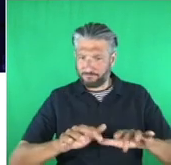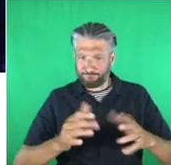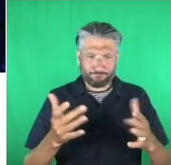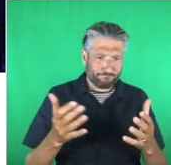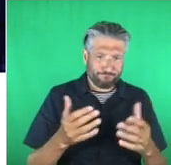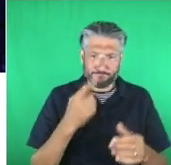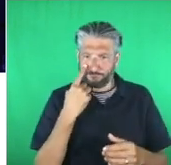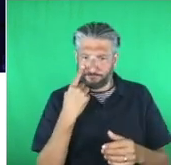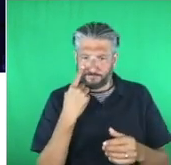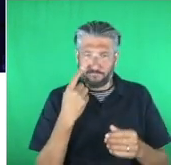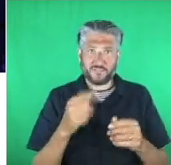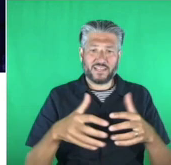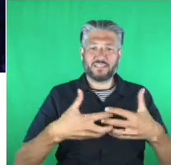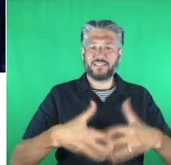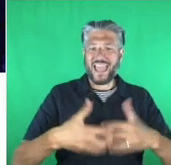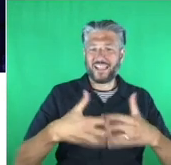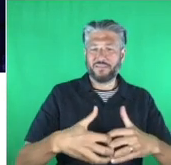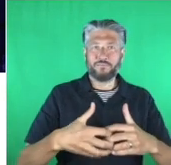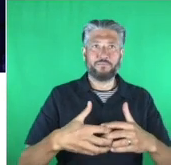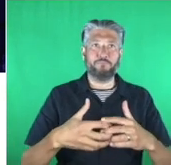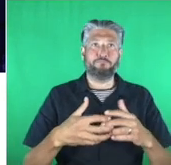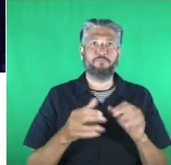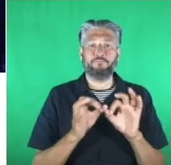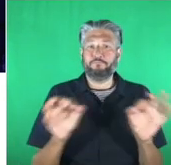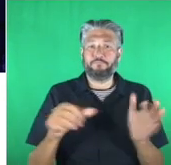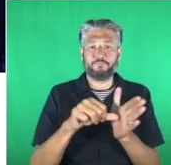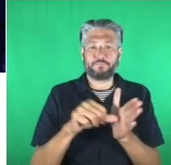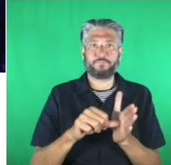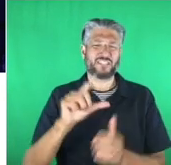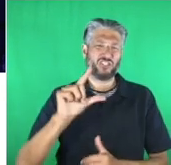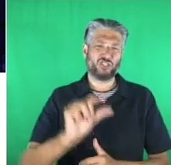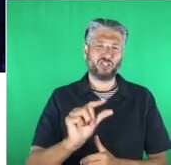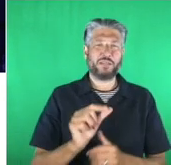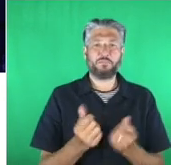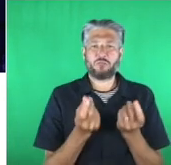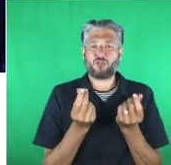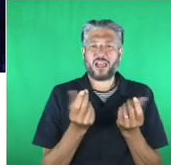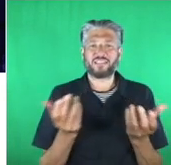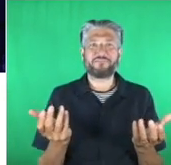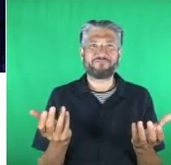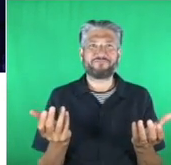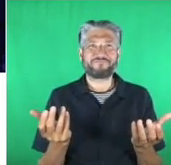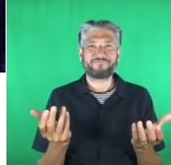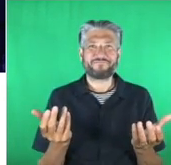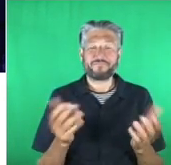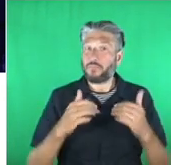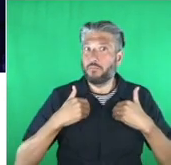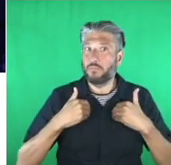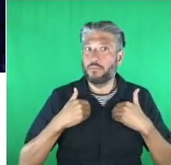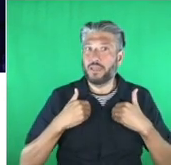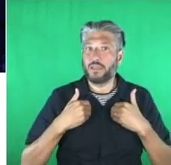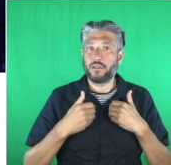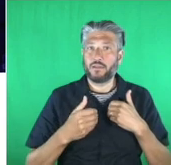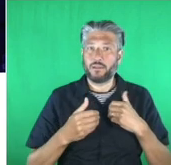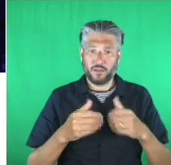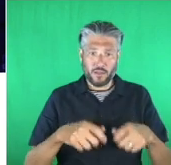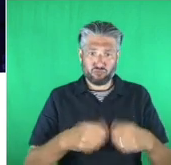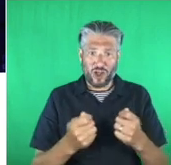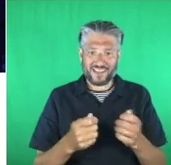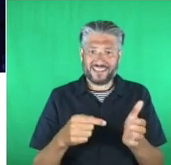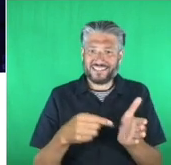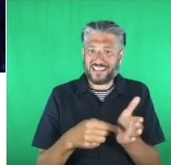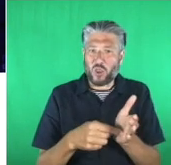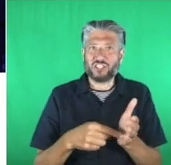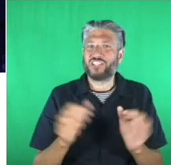something that their parents paid thousands of pounds for. I'm not talking from personal experience. I've never done that, honest. To announce the